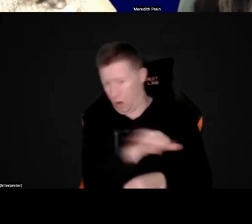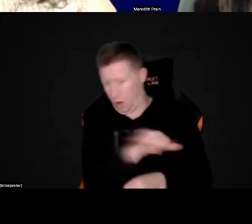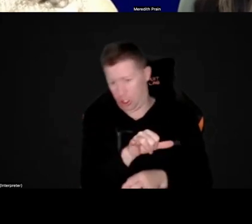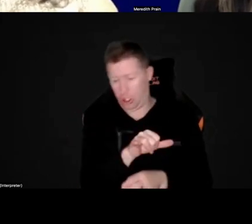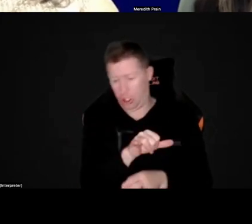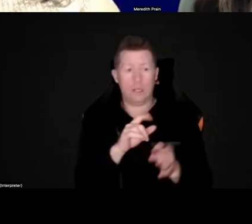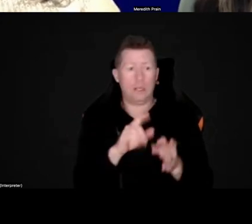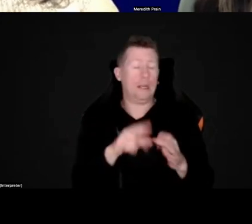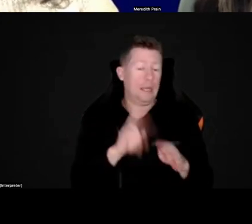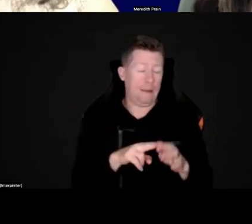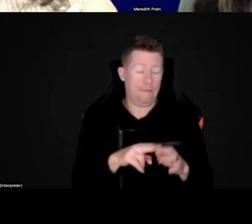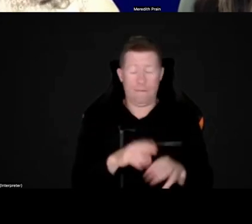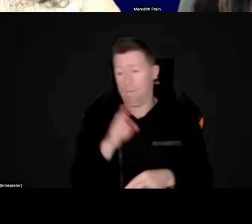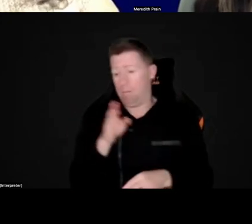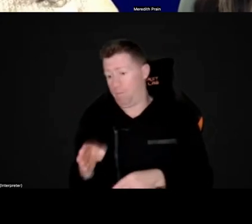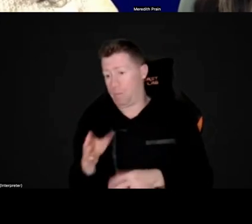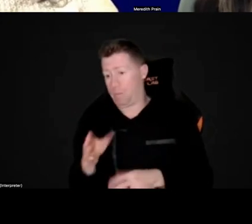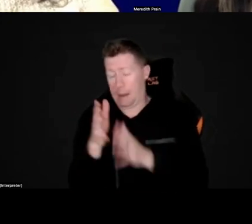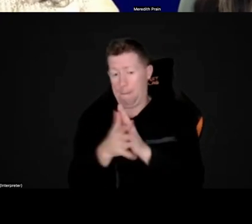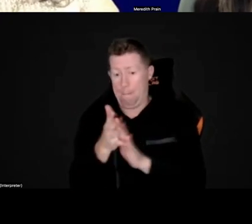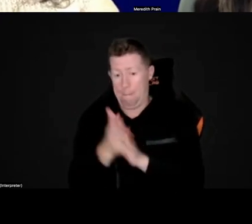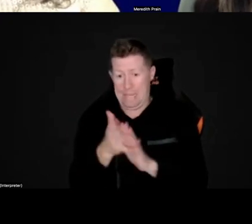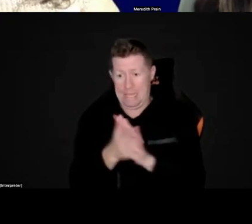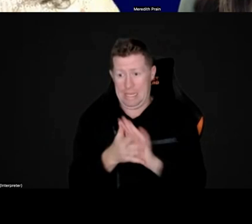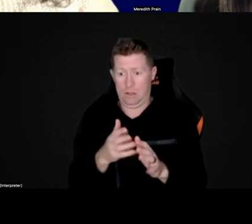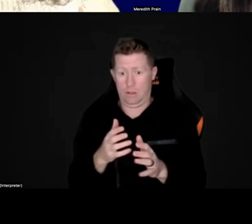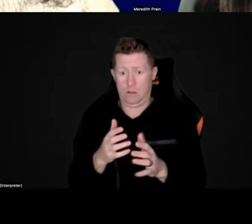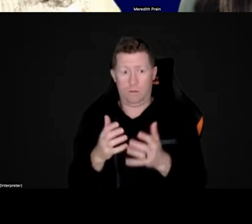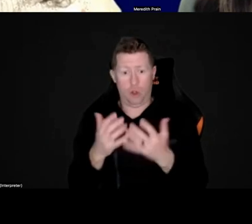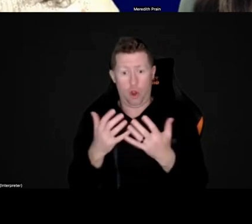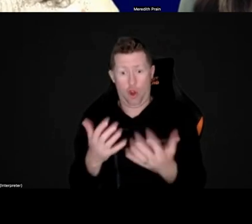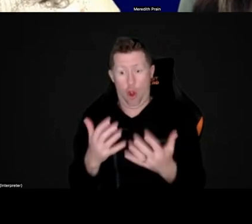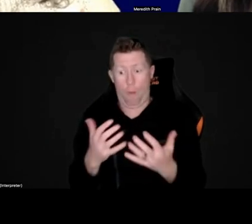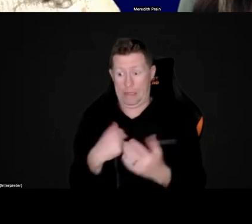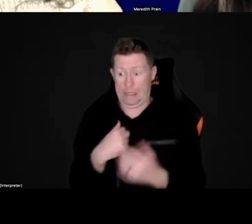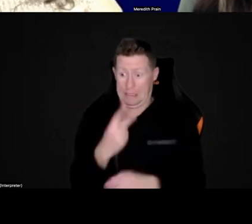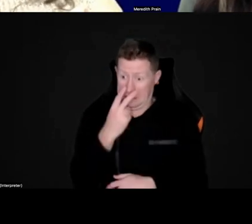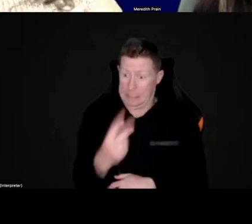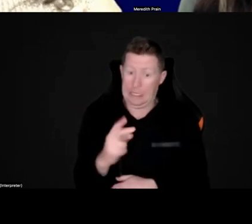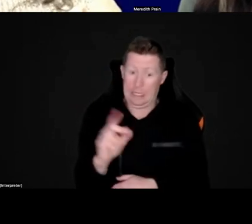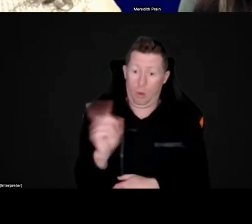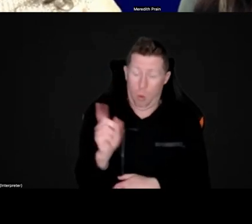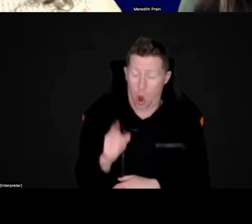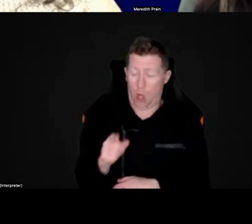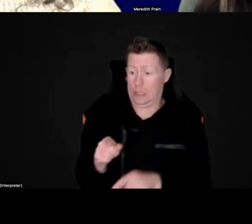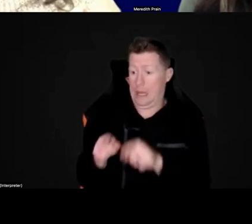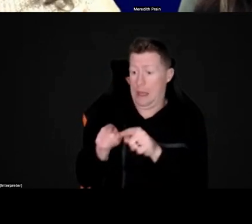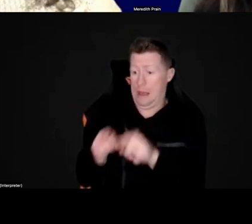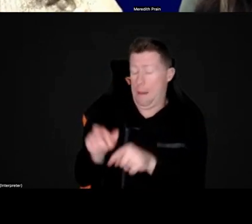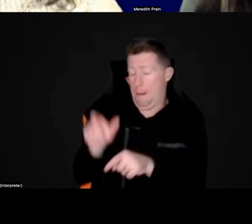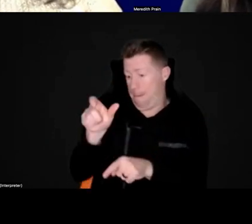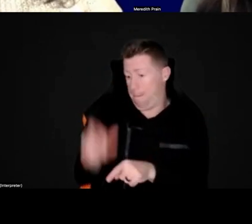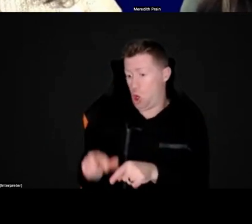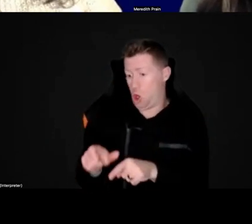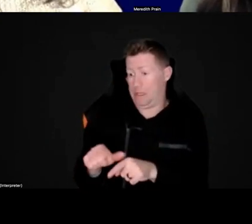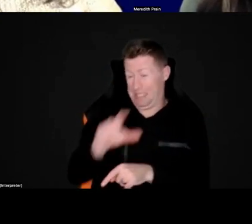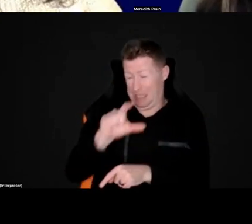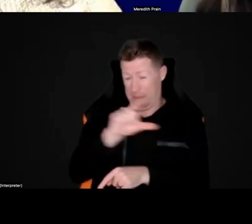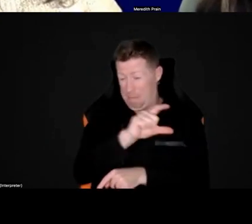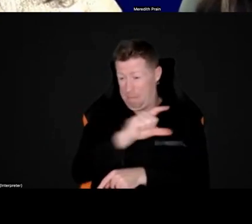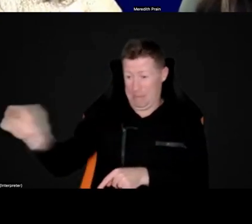it's diskinestopsia, which is commonly seen, um, that I commonly see is, um, the speed of the